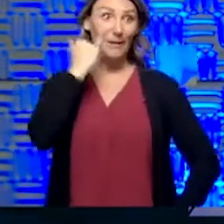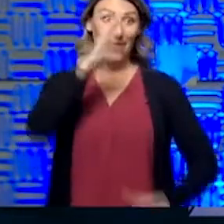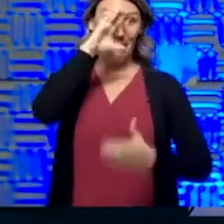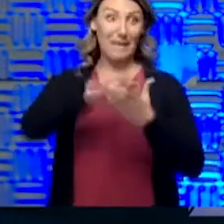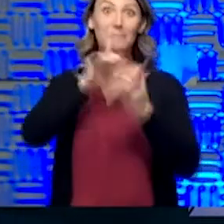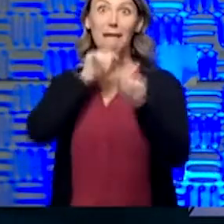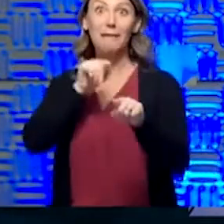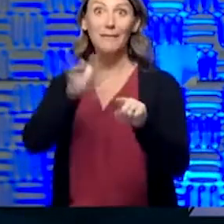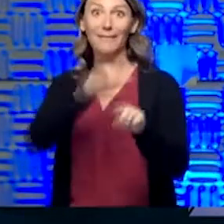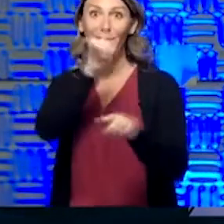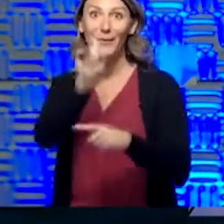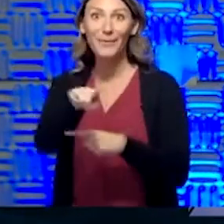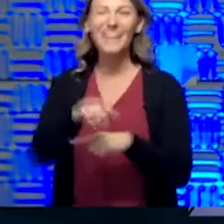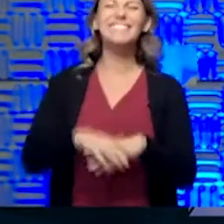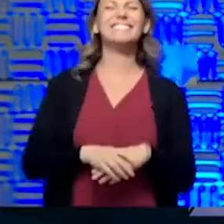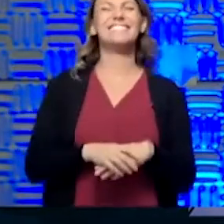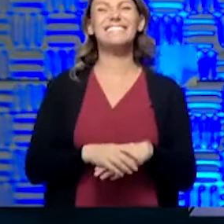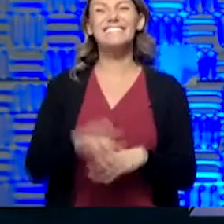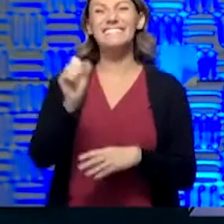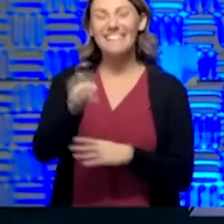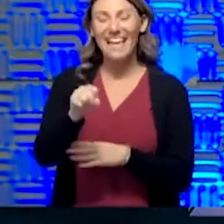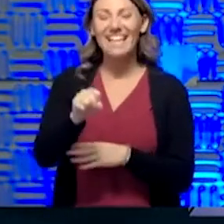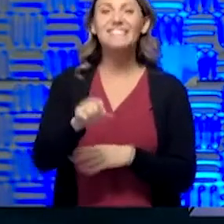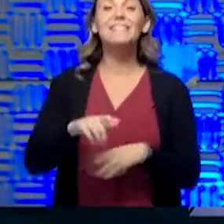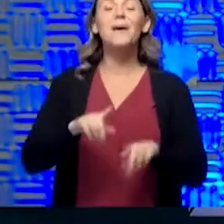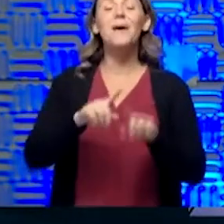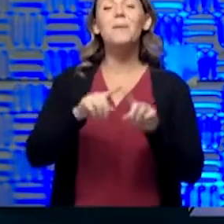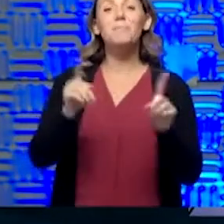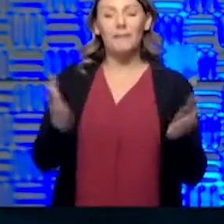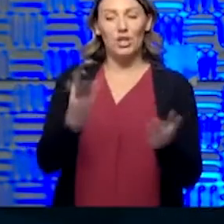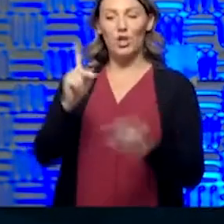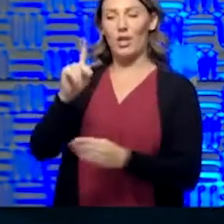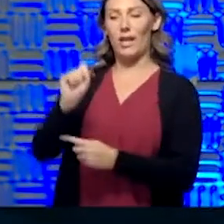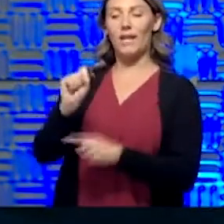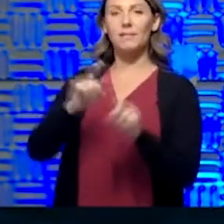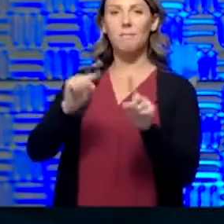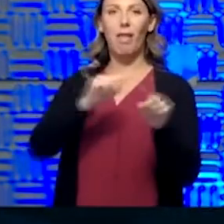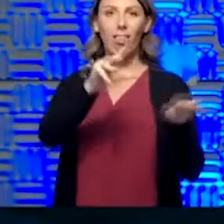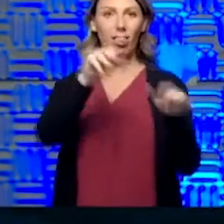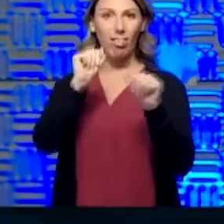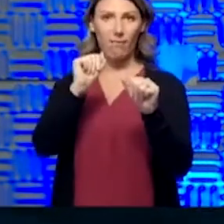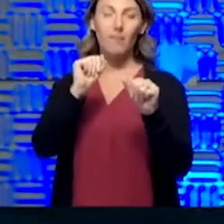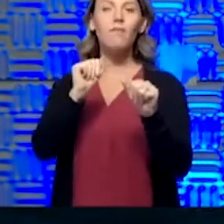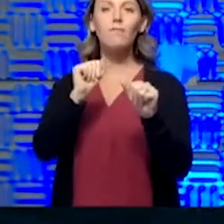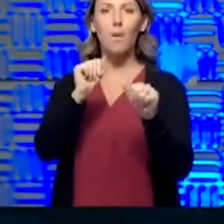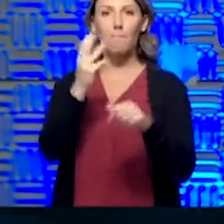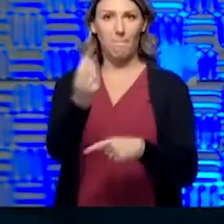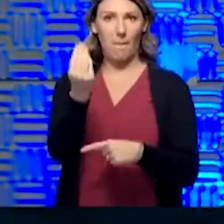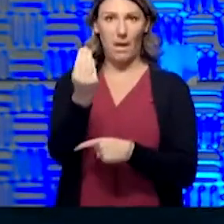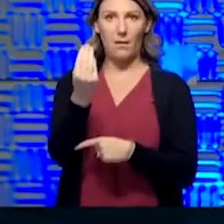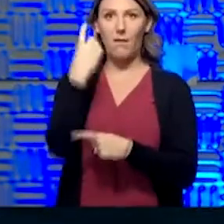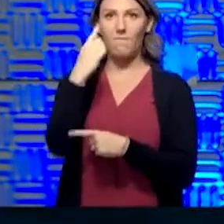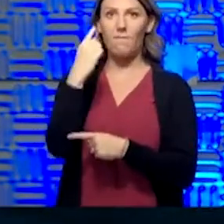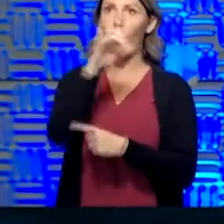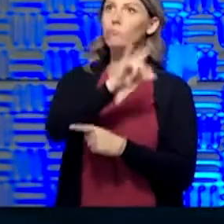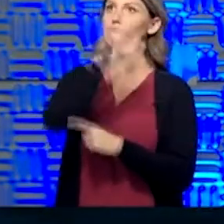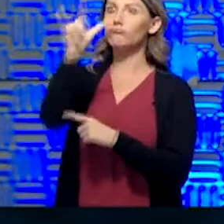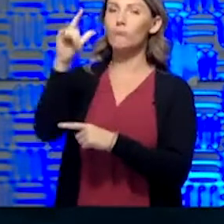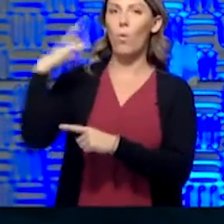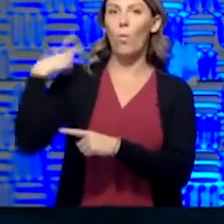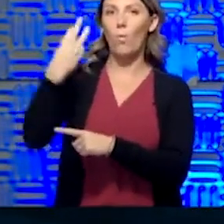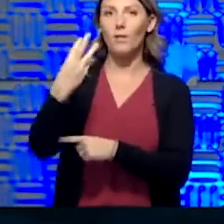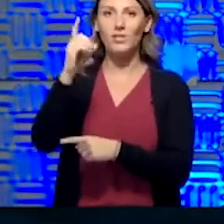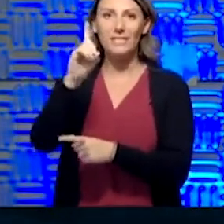So, I am in Kansas, although I leave for Washington, D.C. on Monday. The Senate resumes its session